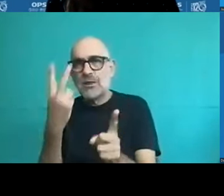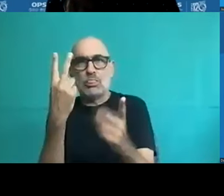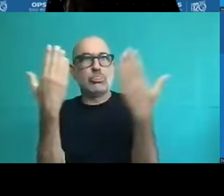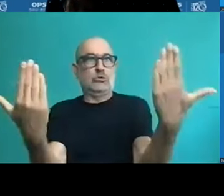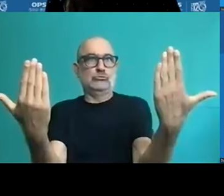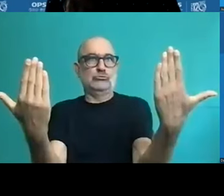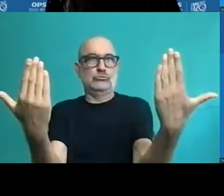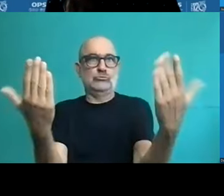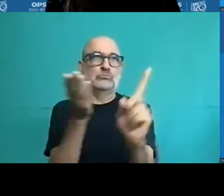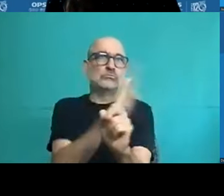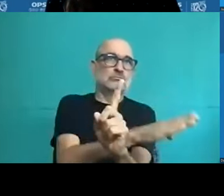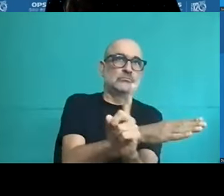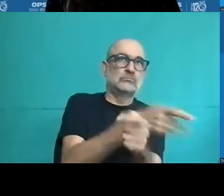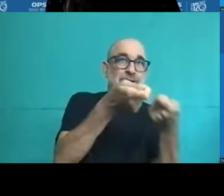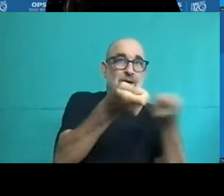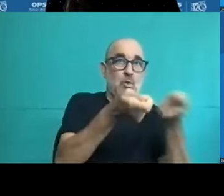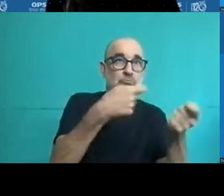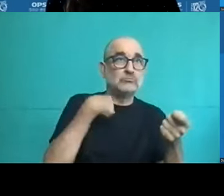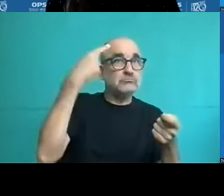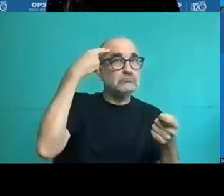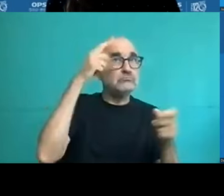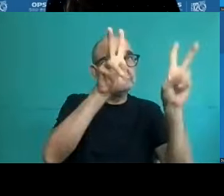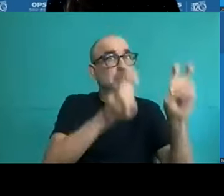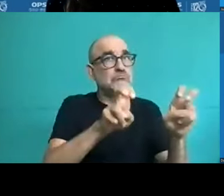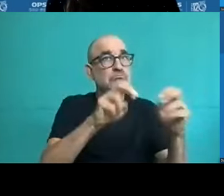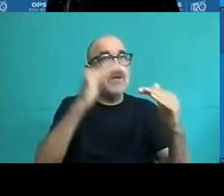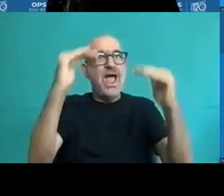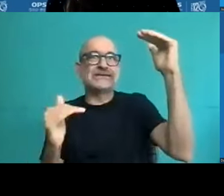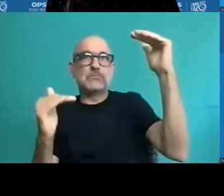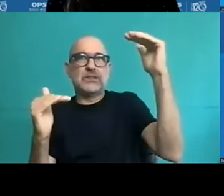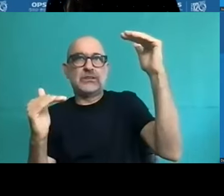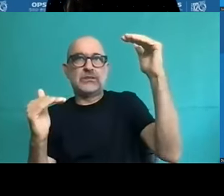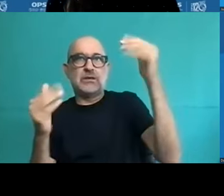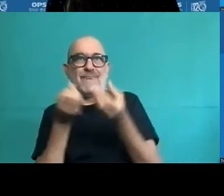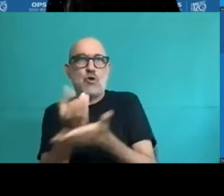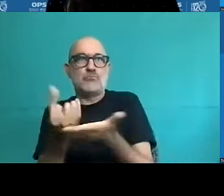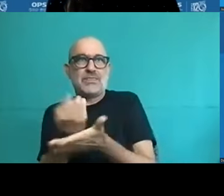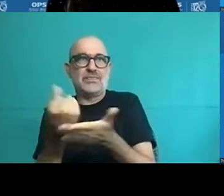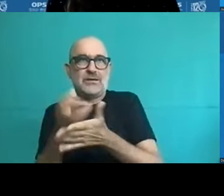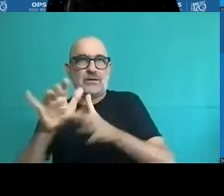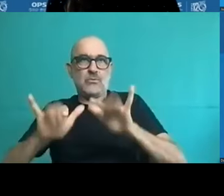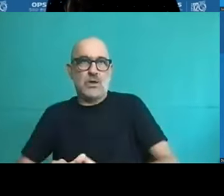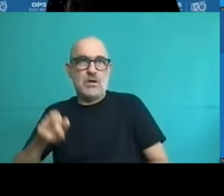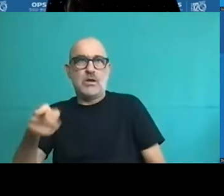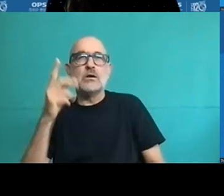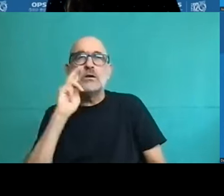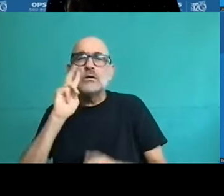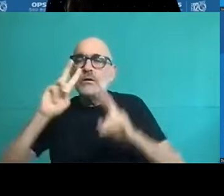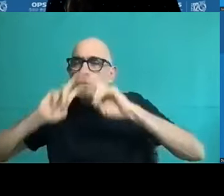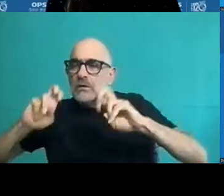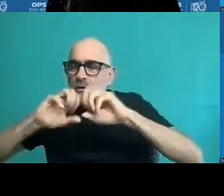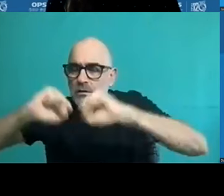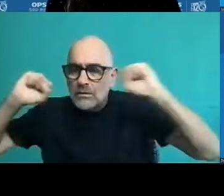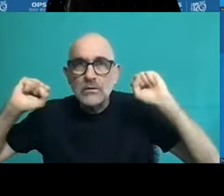windfall rent seeking